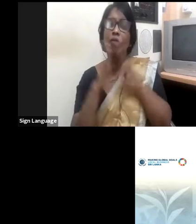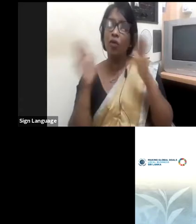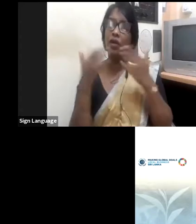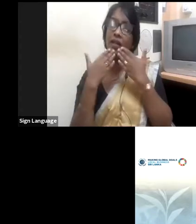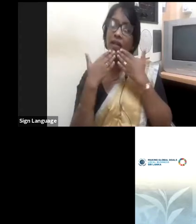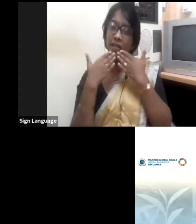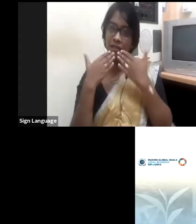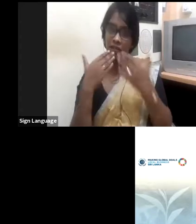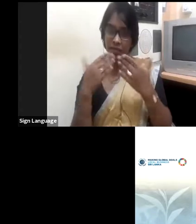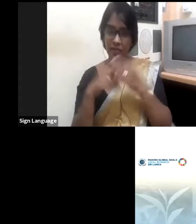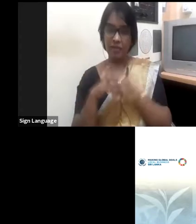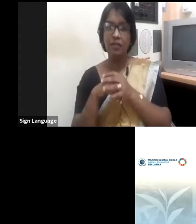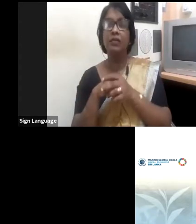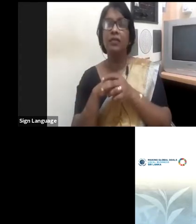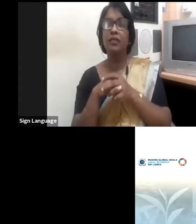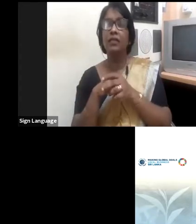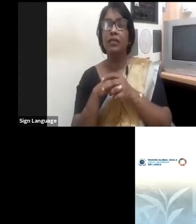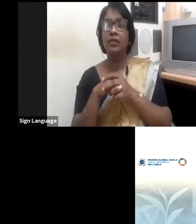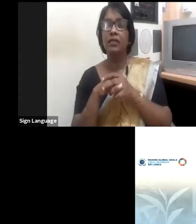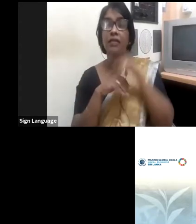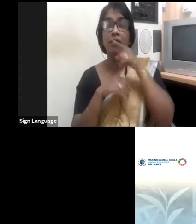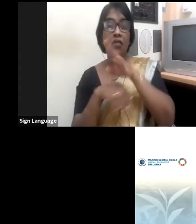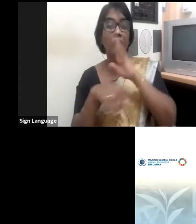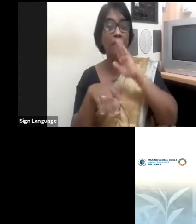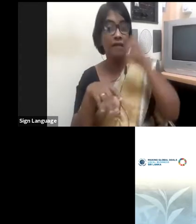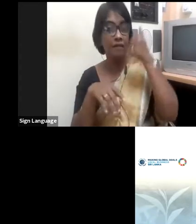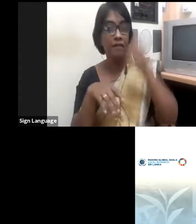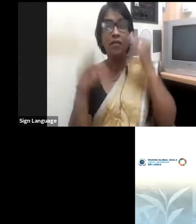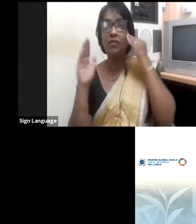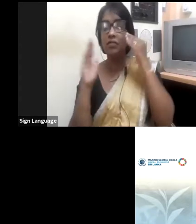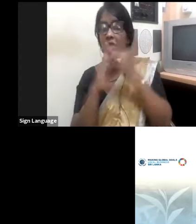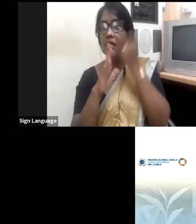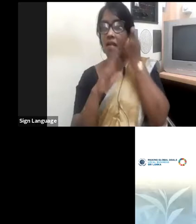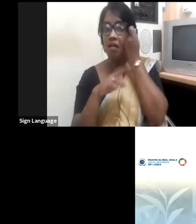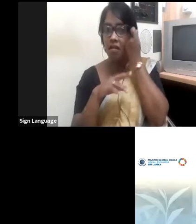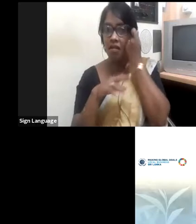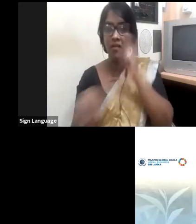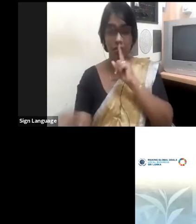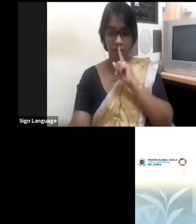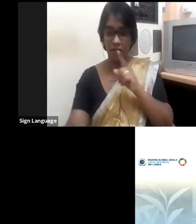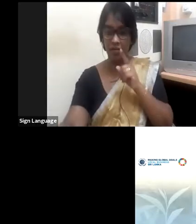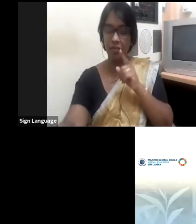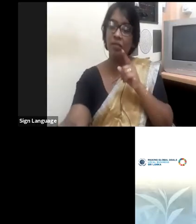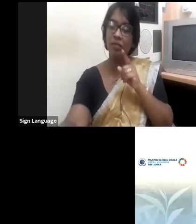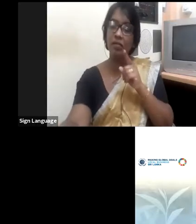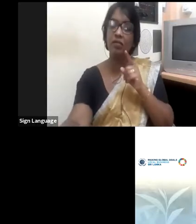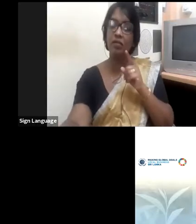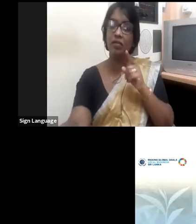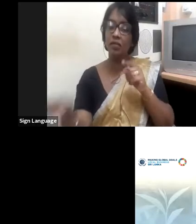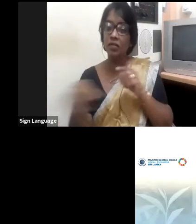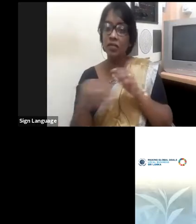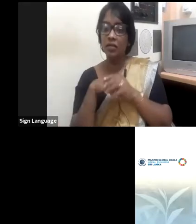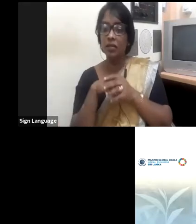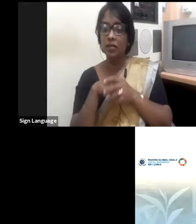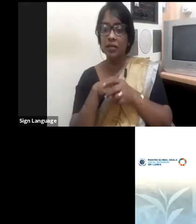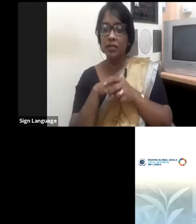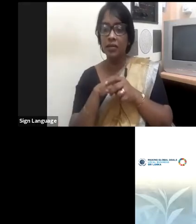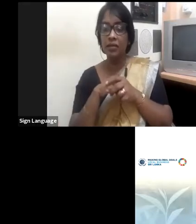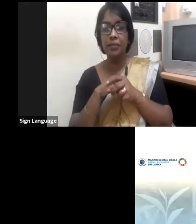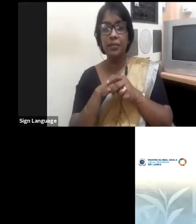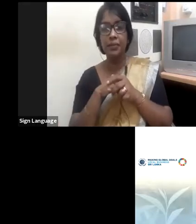thoughts and for some of the interventions that have resulted in influencing